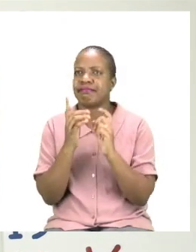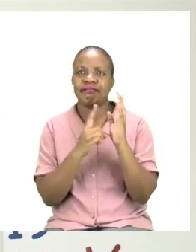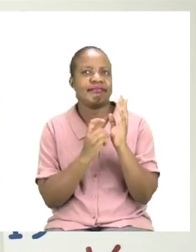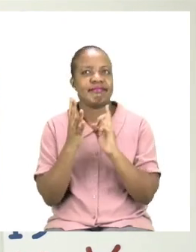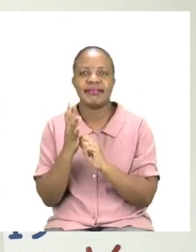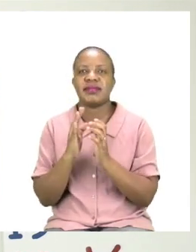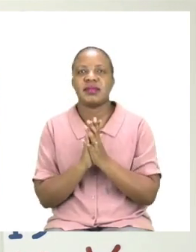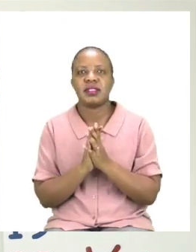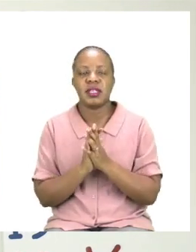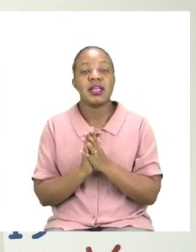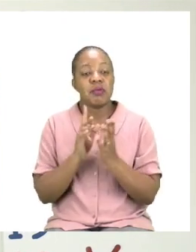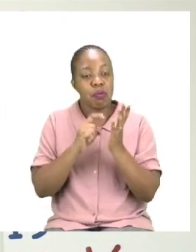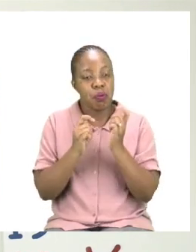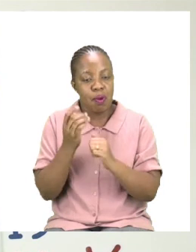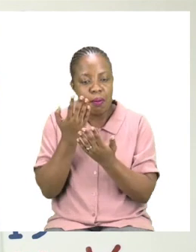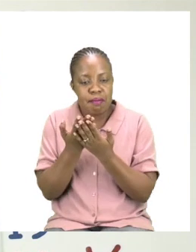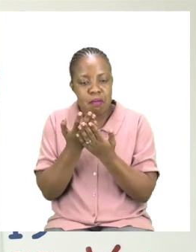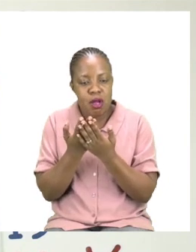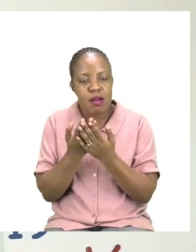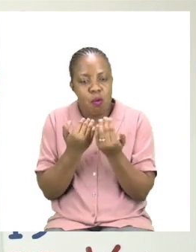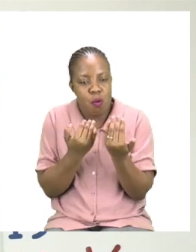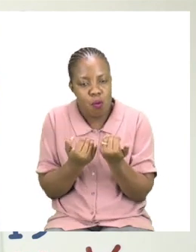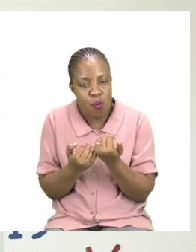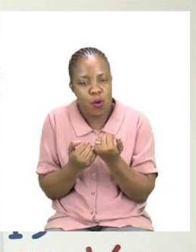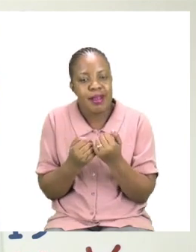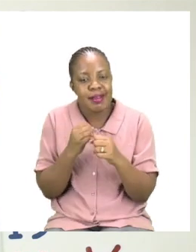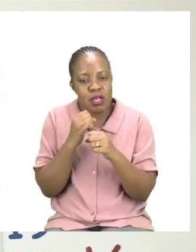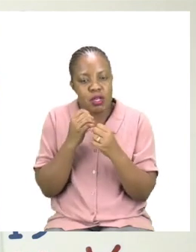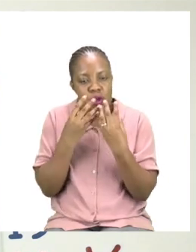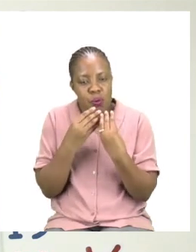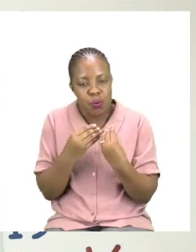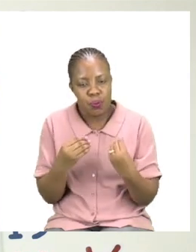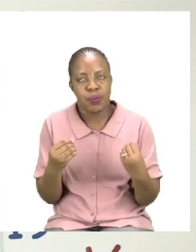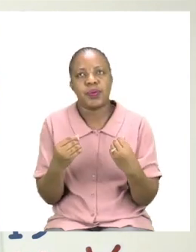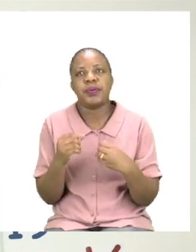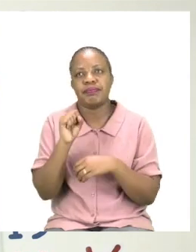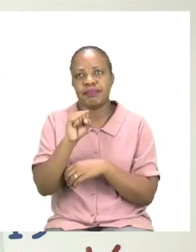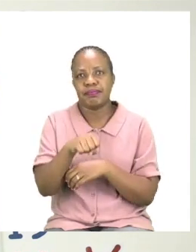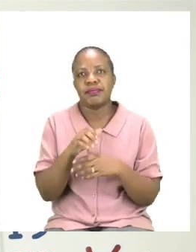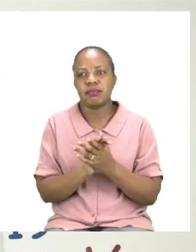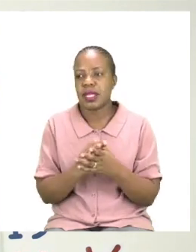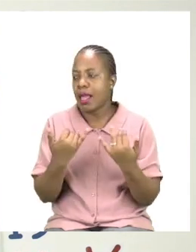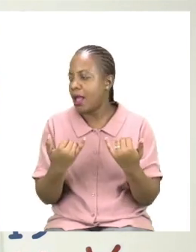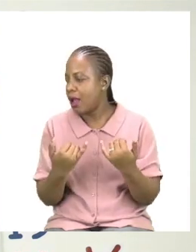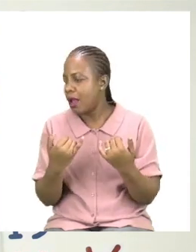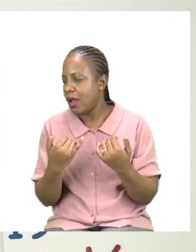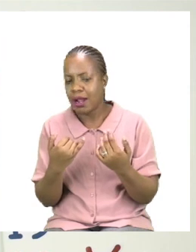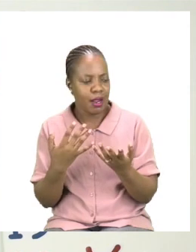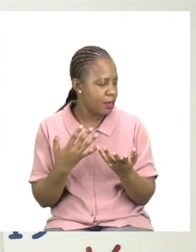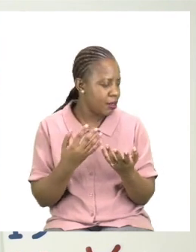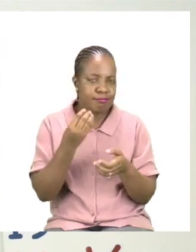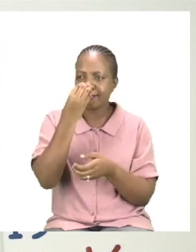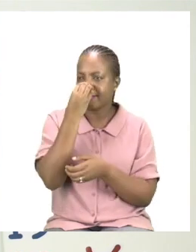you touch anything else after. Well done. I wonder, I have not seen Zoshi today. Where is